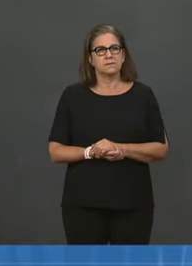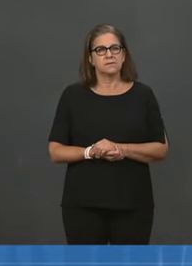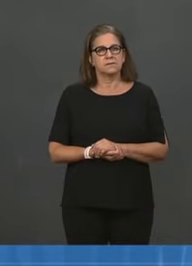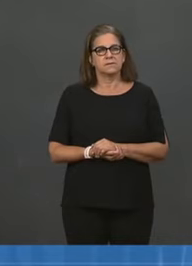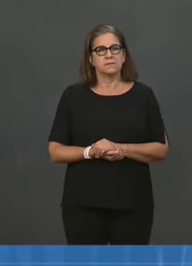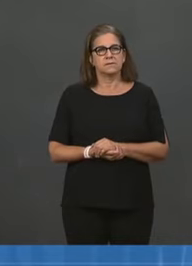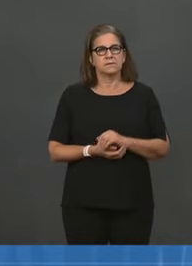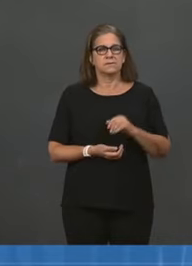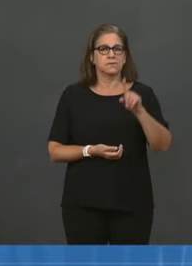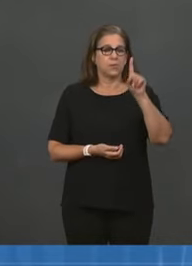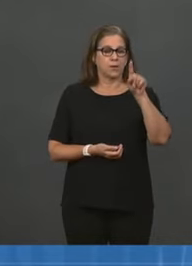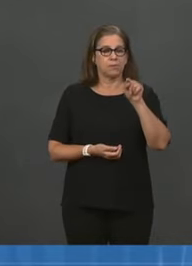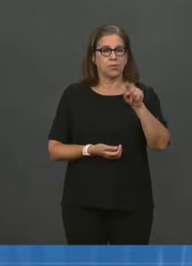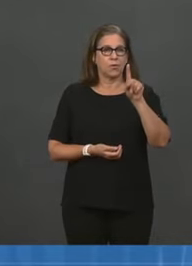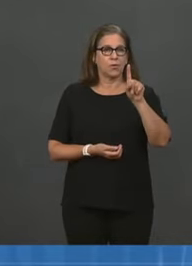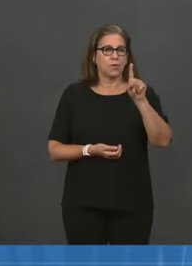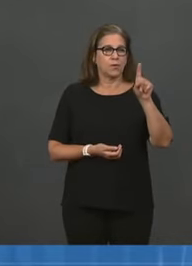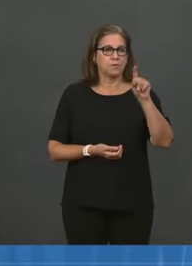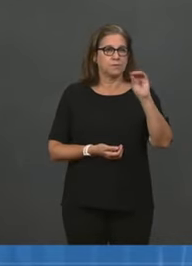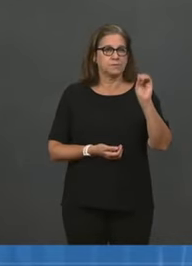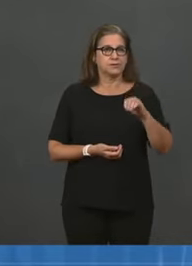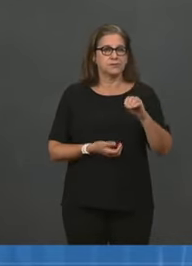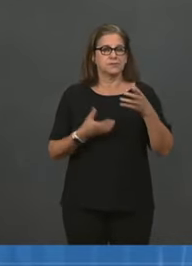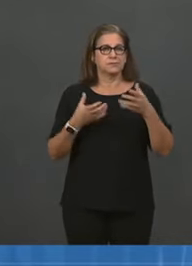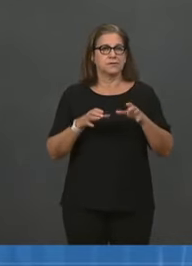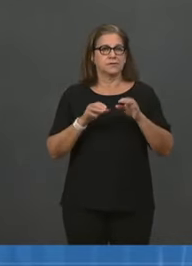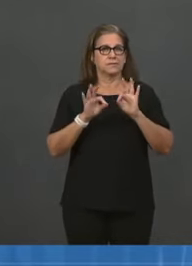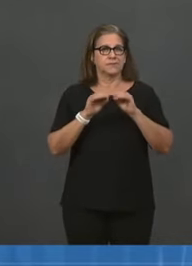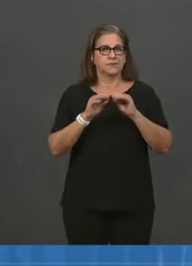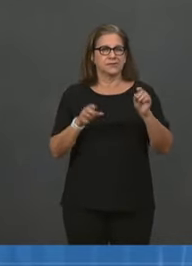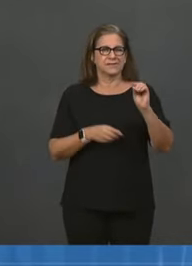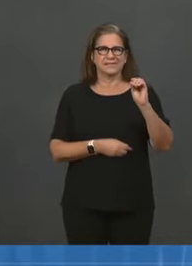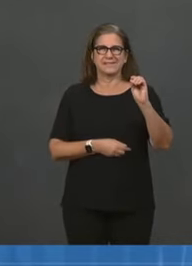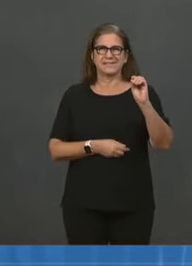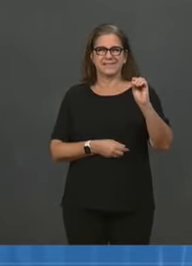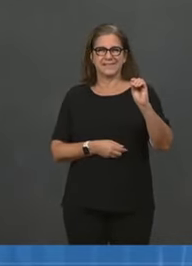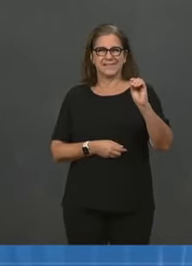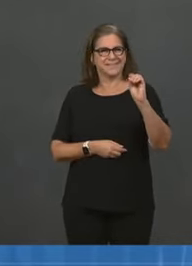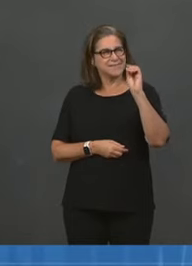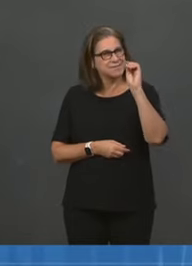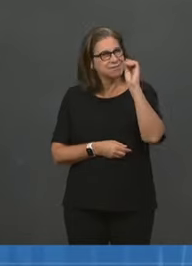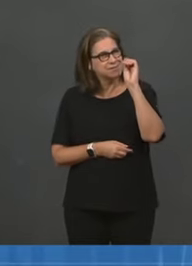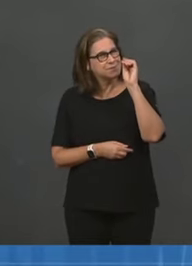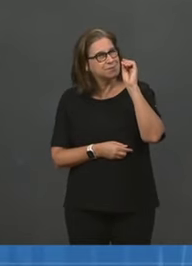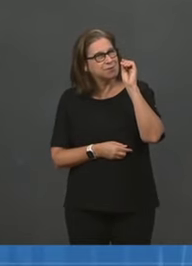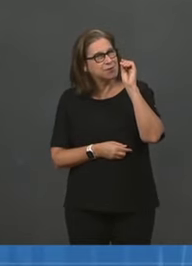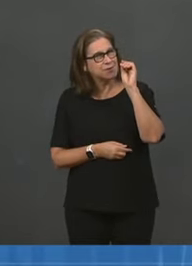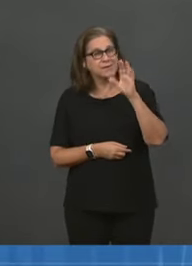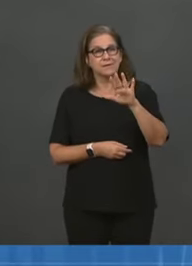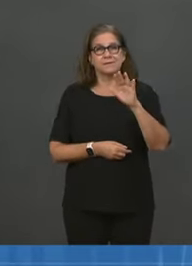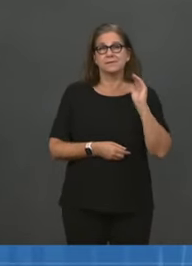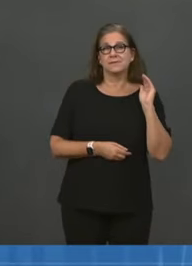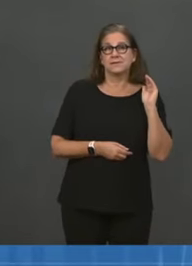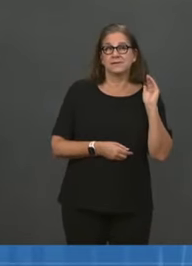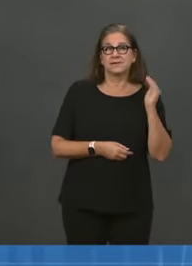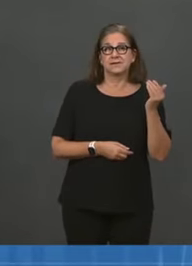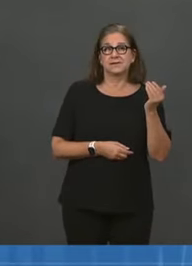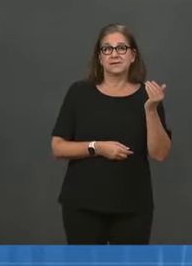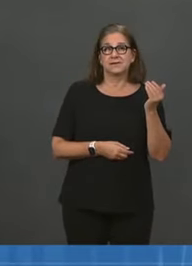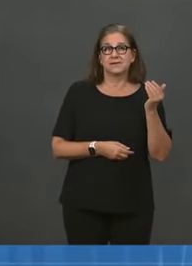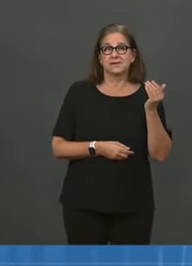it does strongly suggest that there is an impact on transmissibility, but further studies would have to